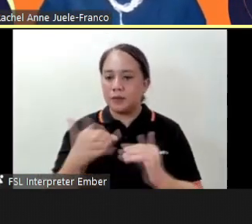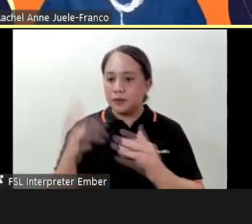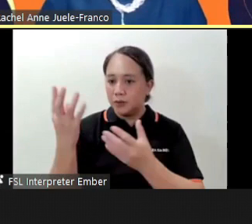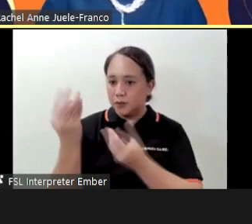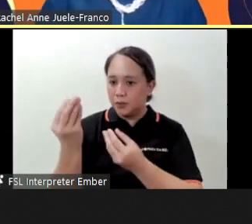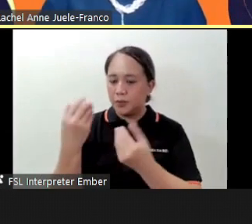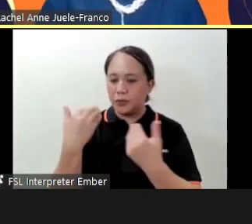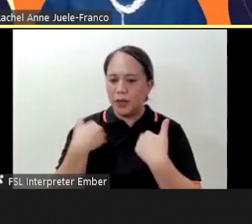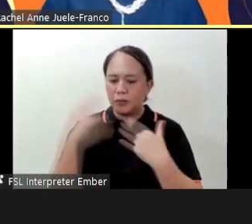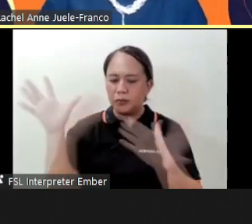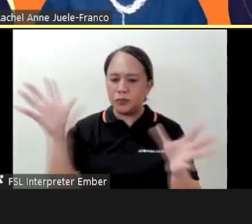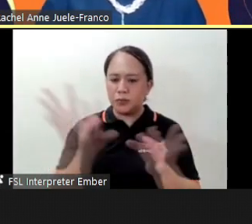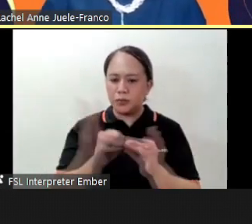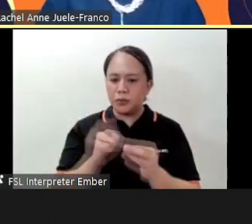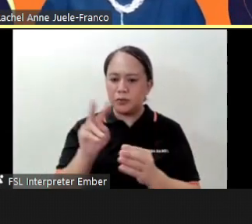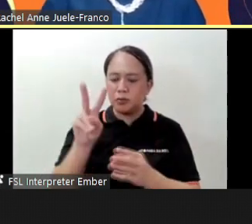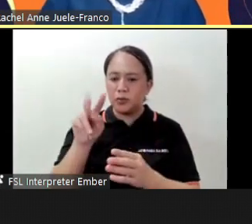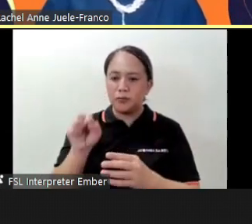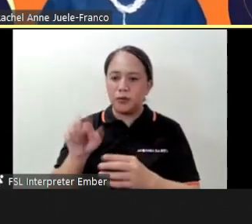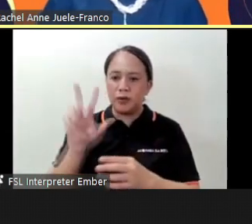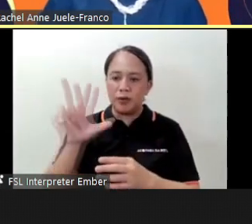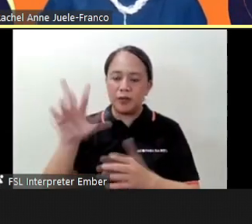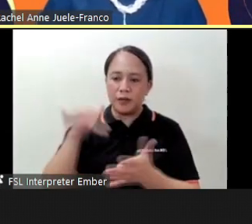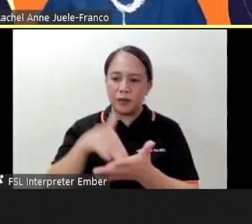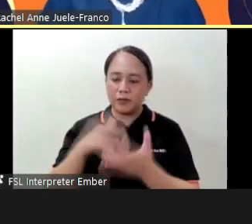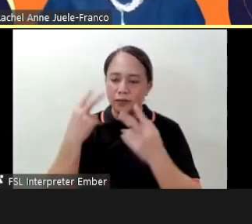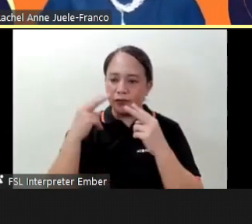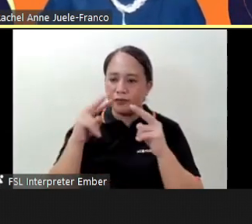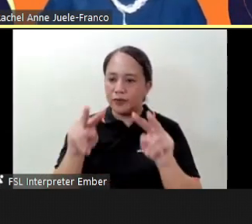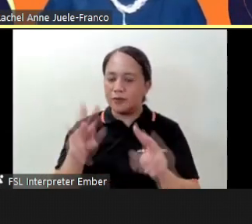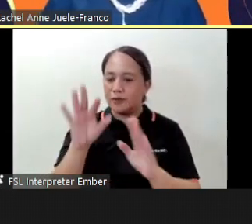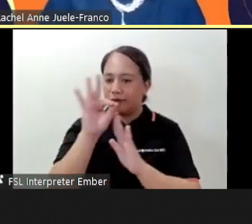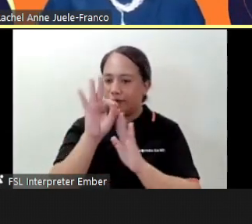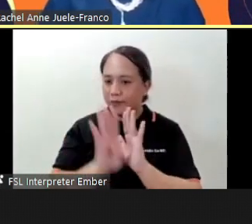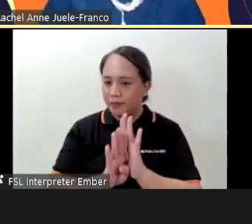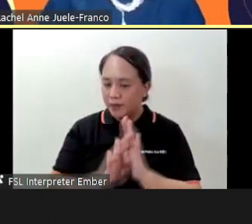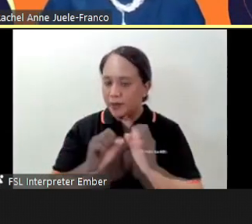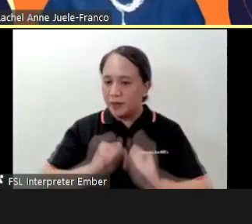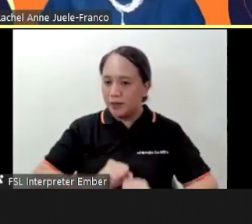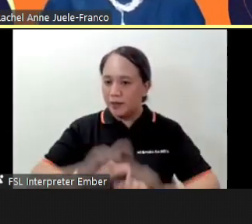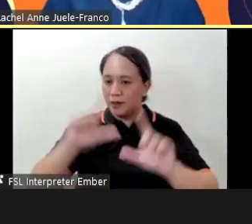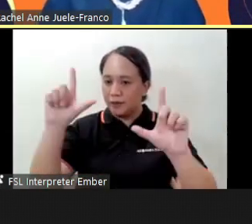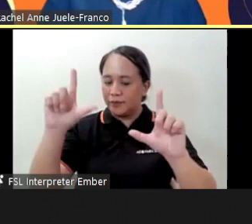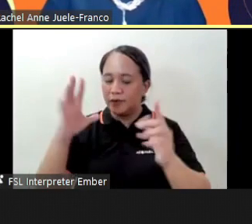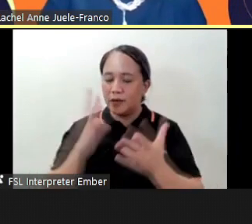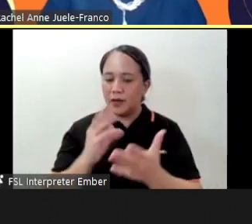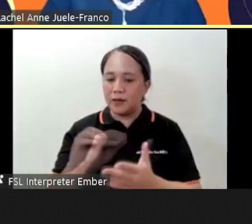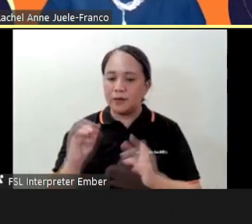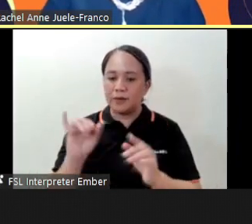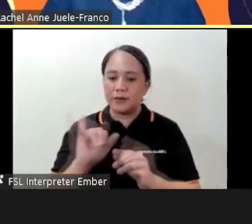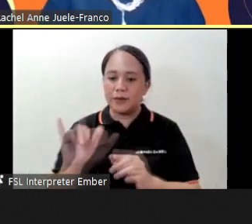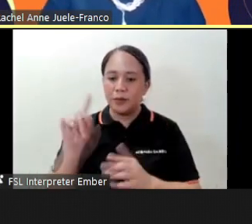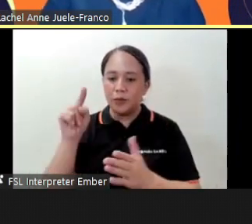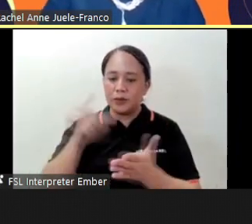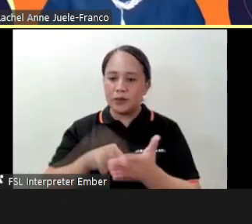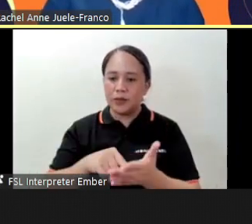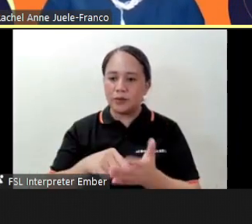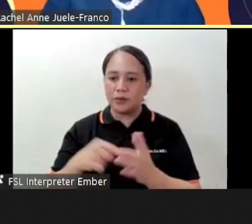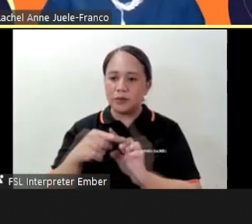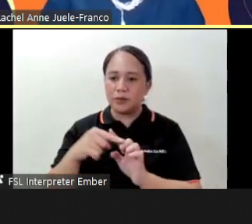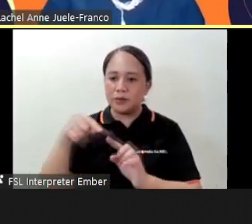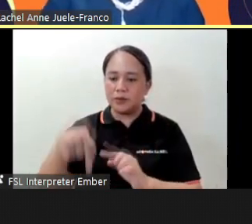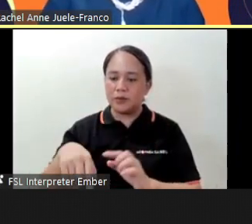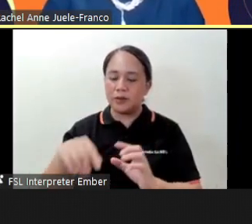we have a total of 2.3 thousand viewers on our Facebook live and as well as 1,000 plus viewers